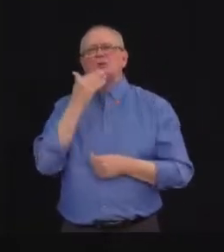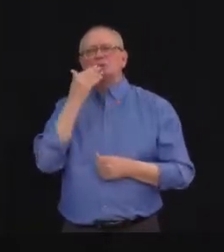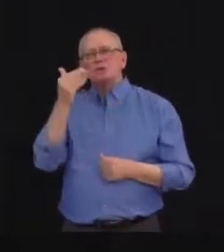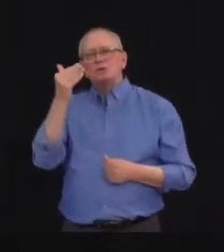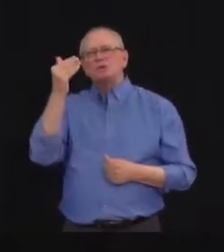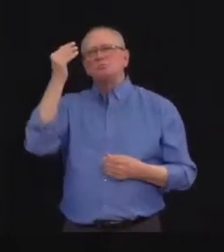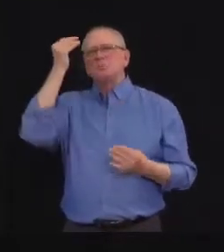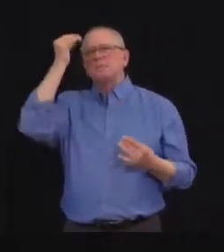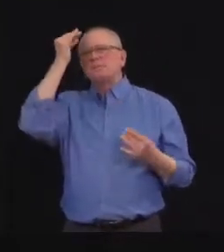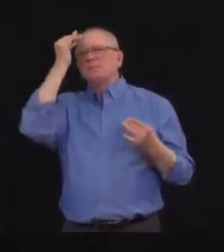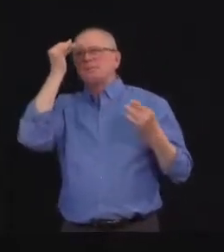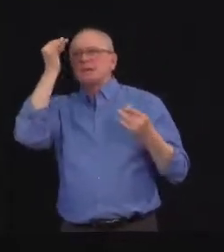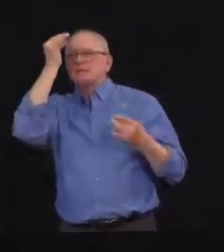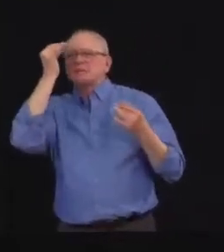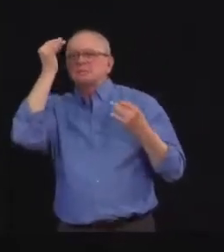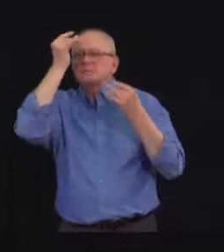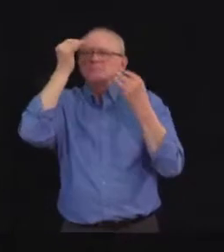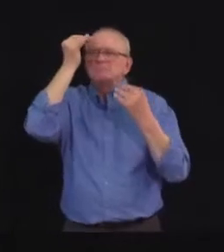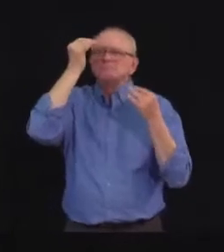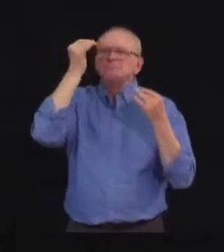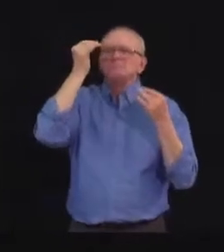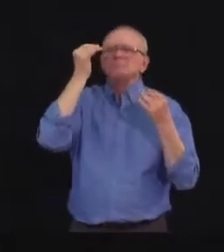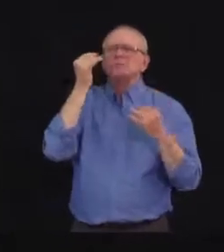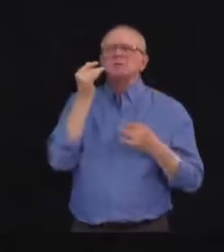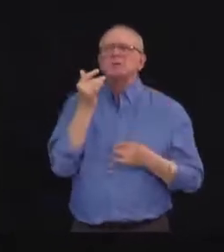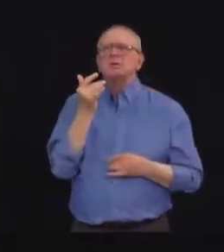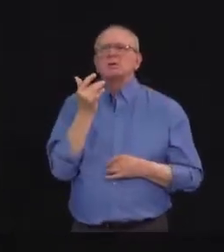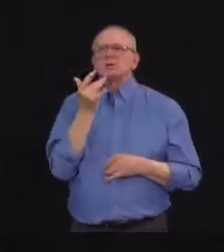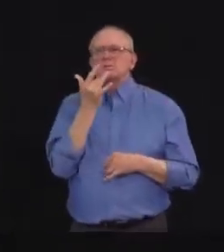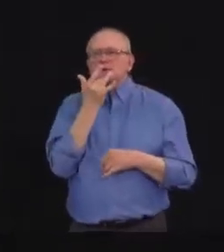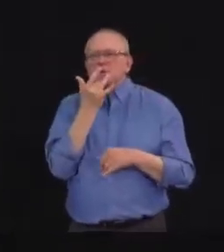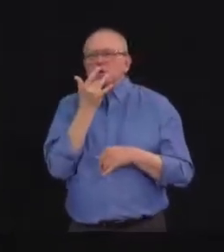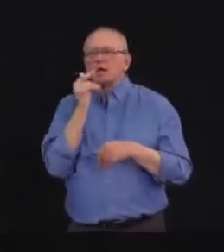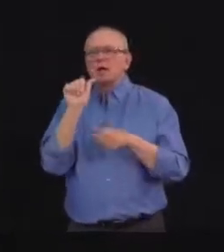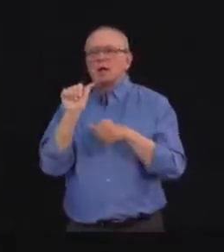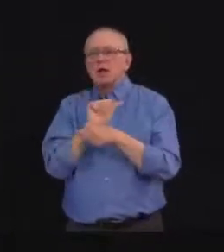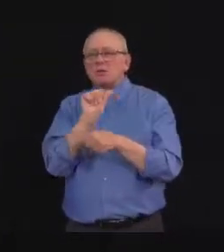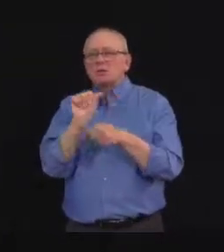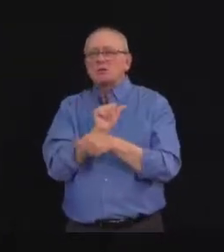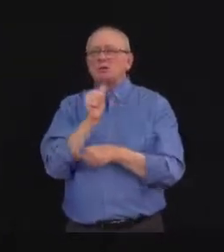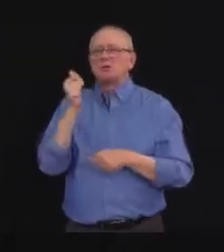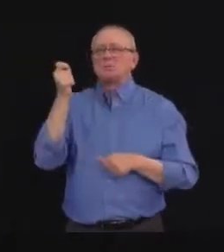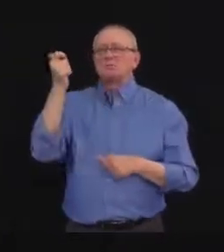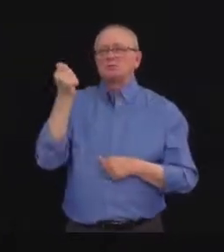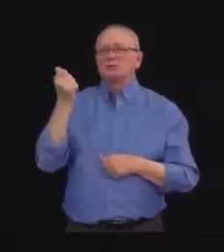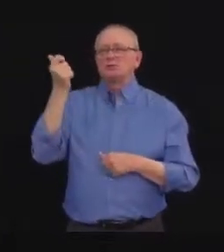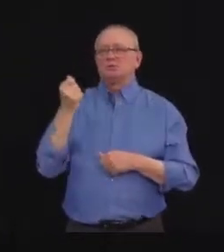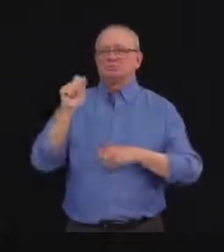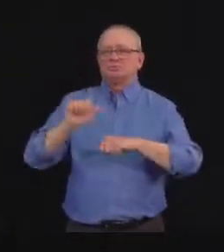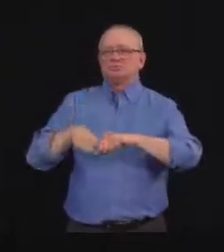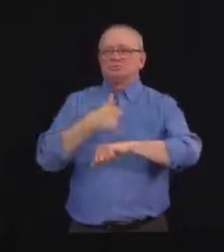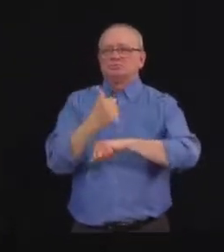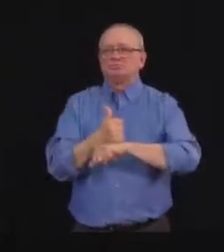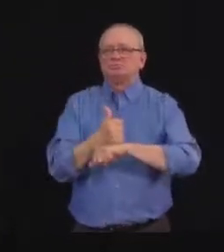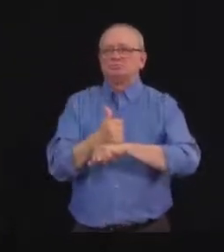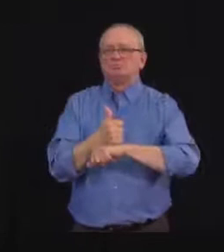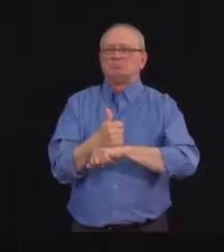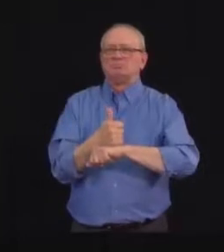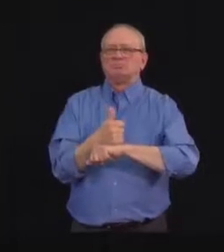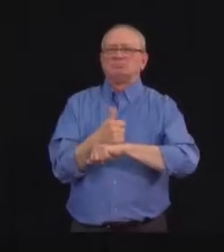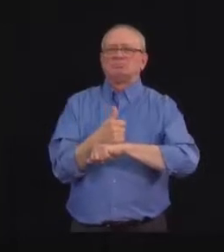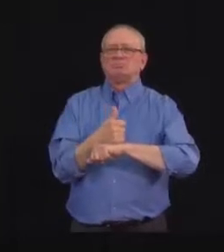operate a public pension plan at lower premiums that would help us to create more jobs